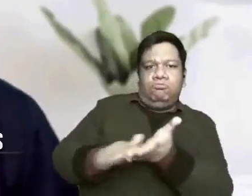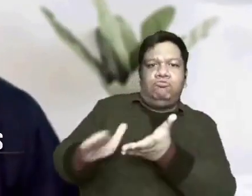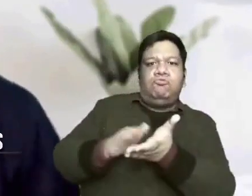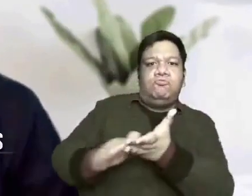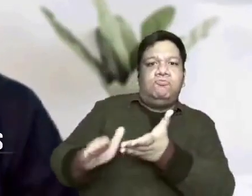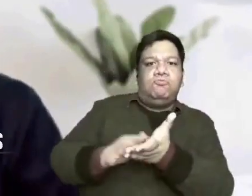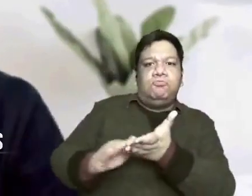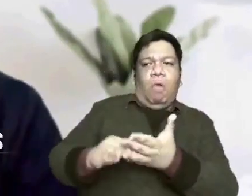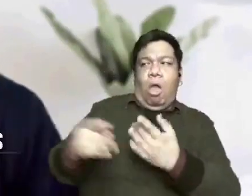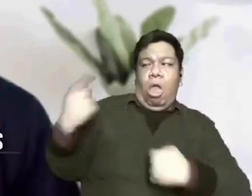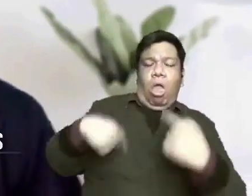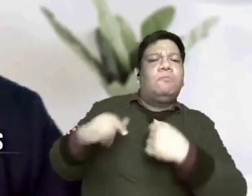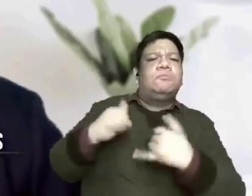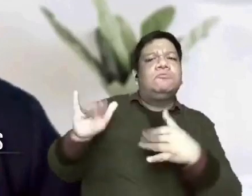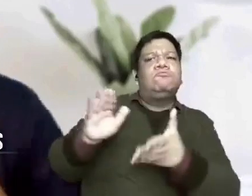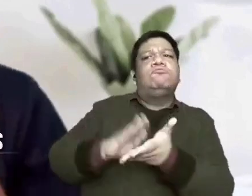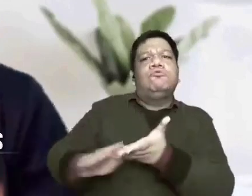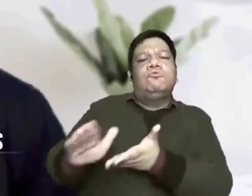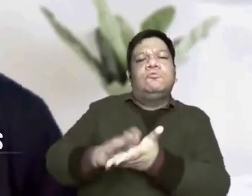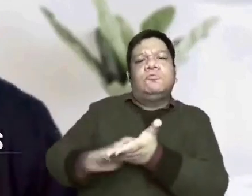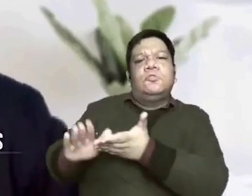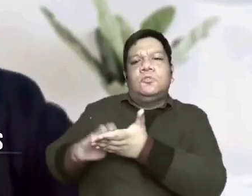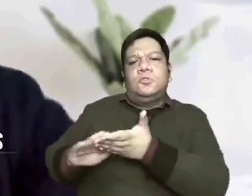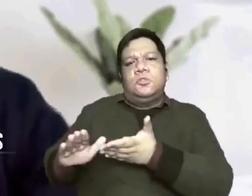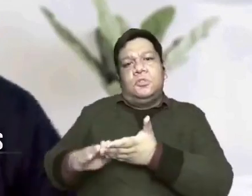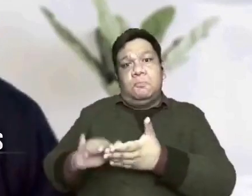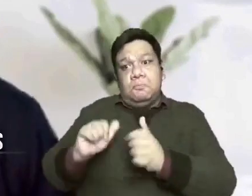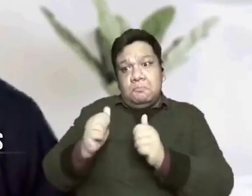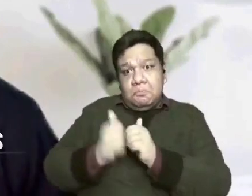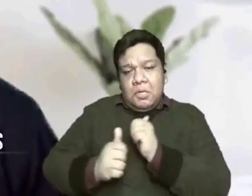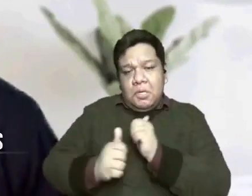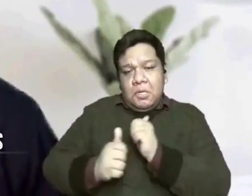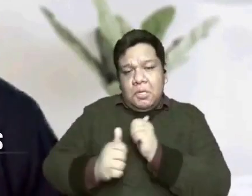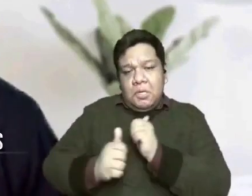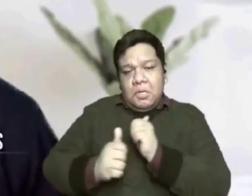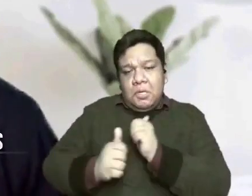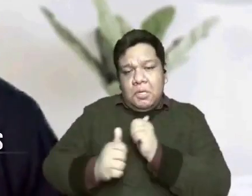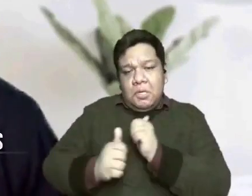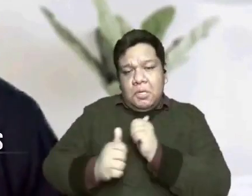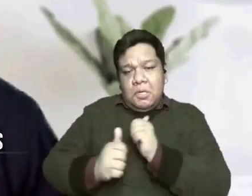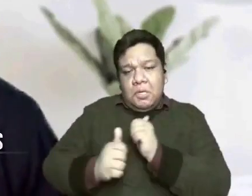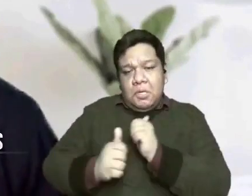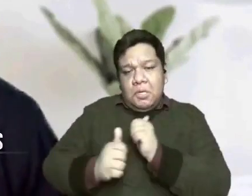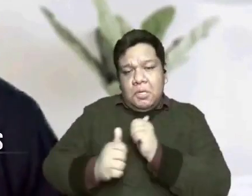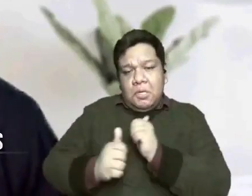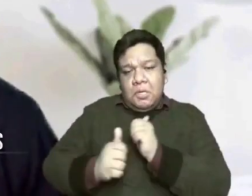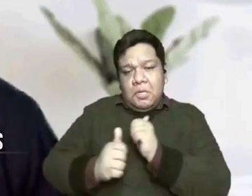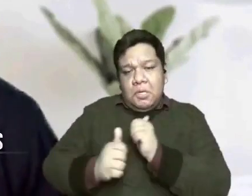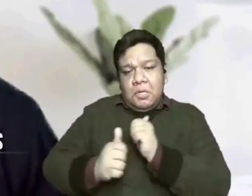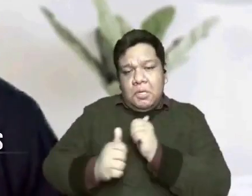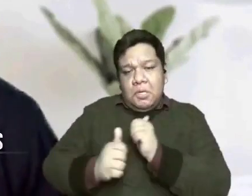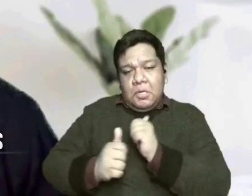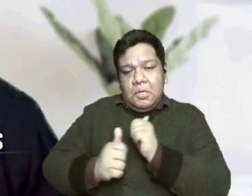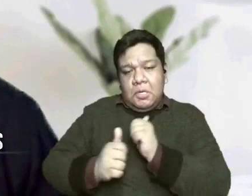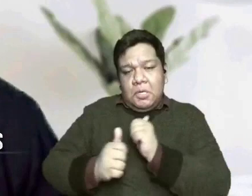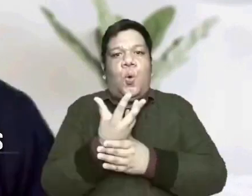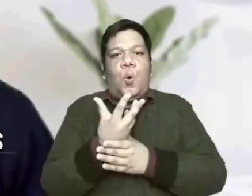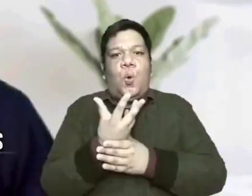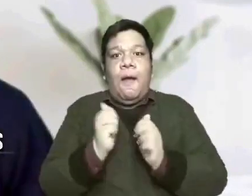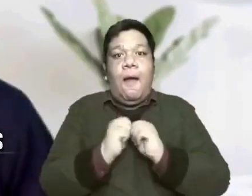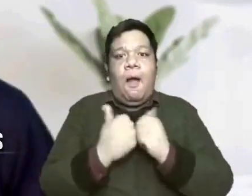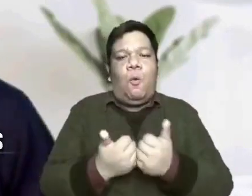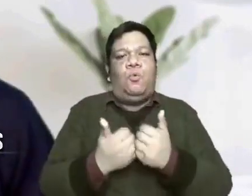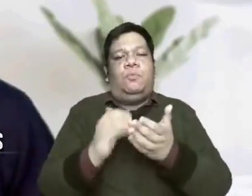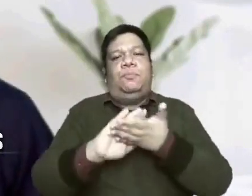conflict it is the presence of aggressive goodness that can only be produced when you have